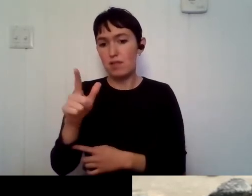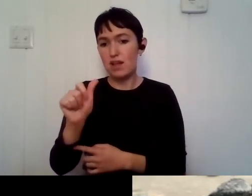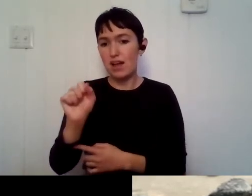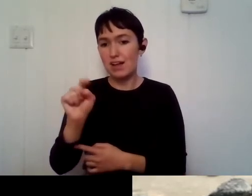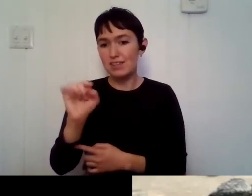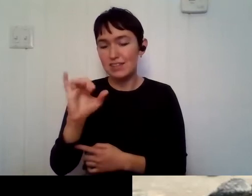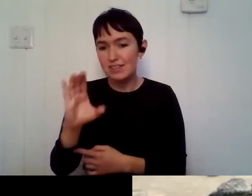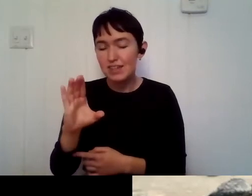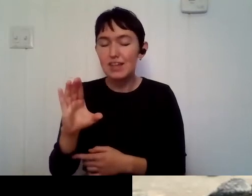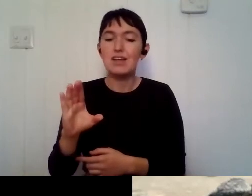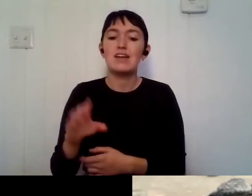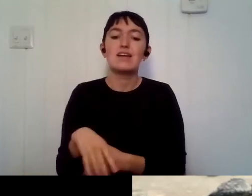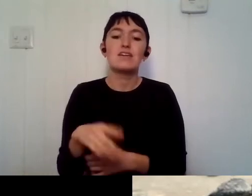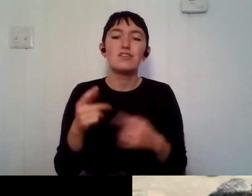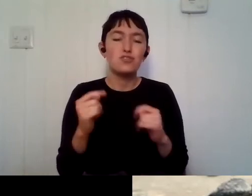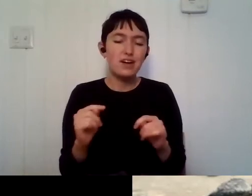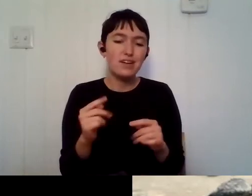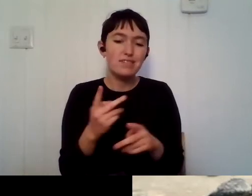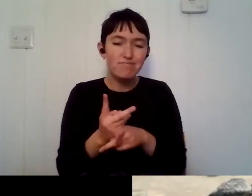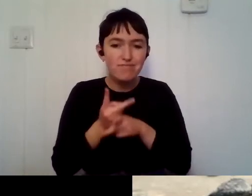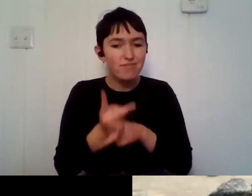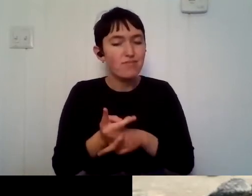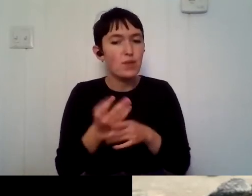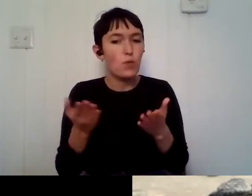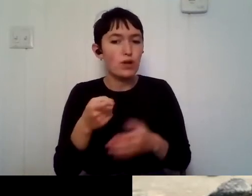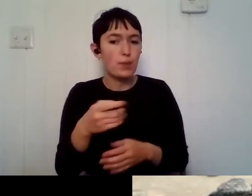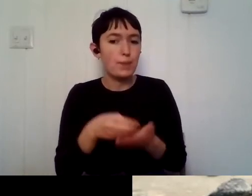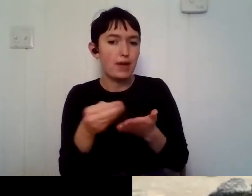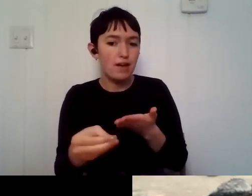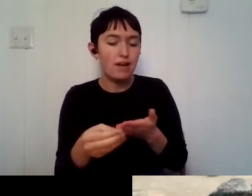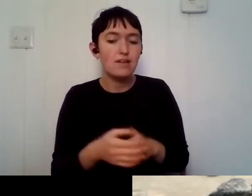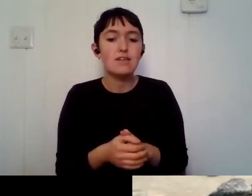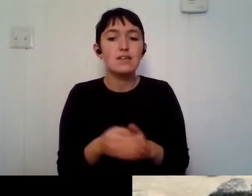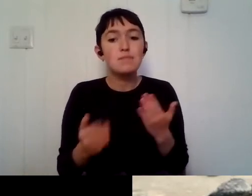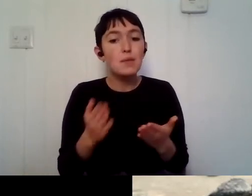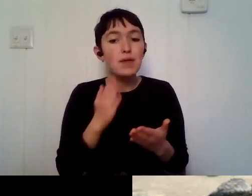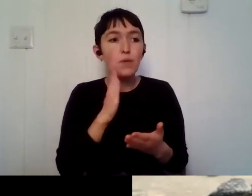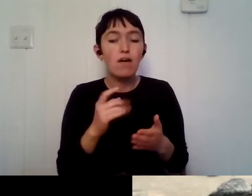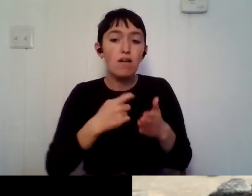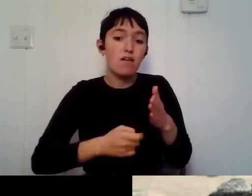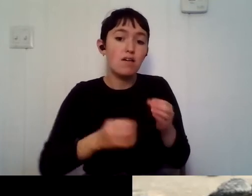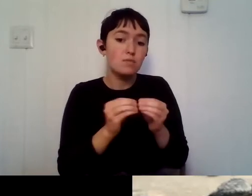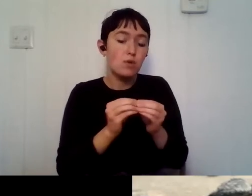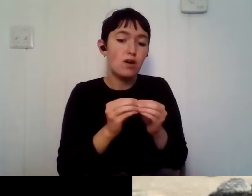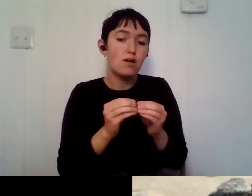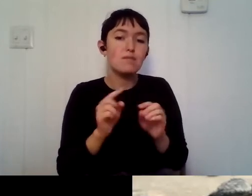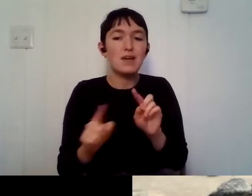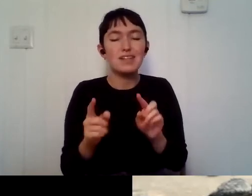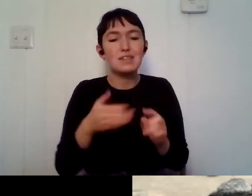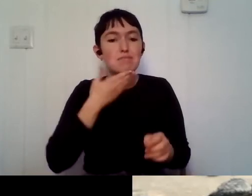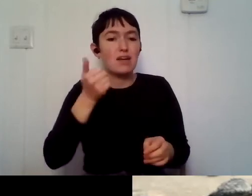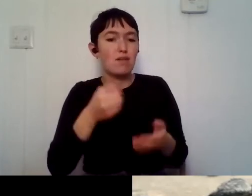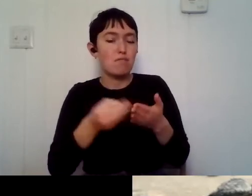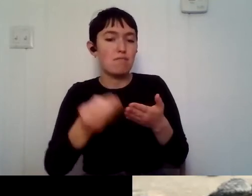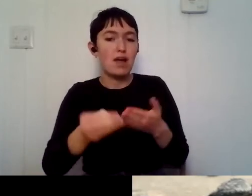watch what you're buying. then like, um, sometimes it may cost more beds better to buy the bulk items and